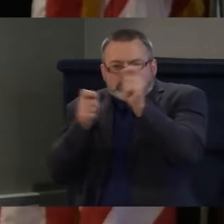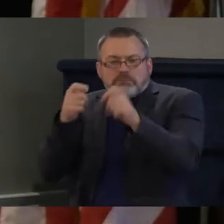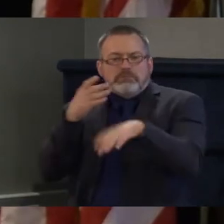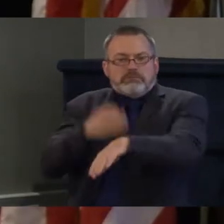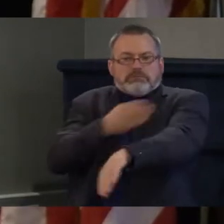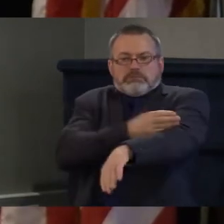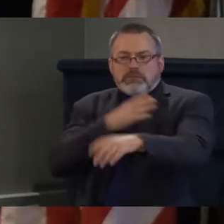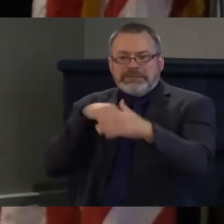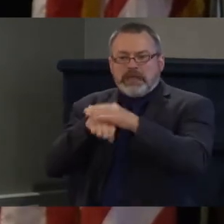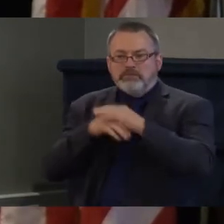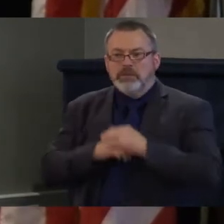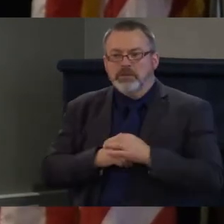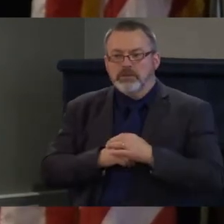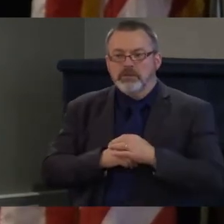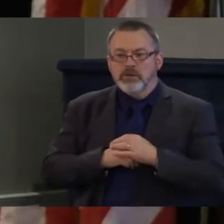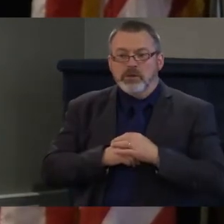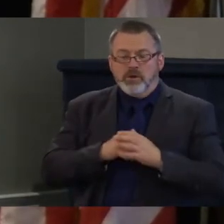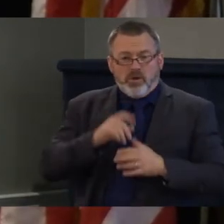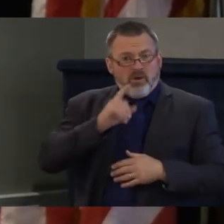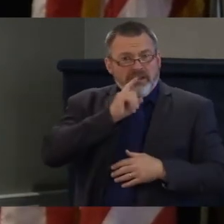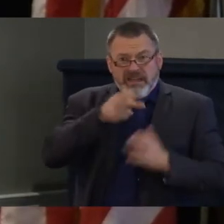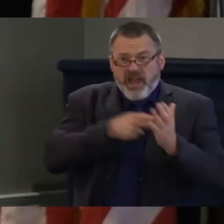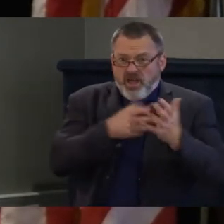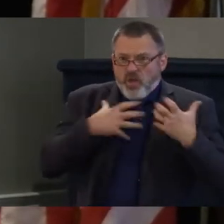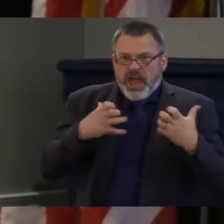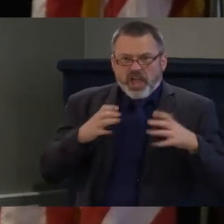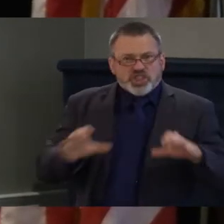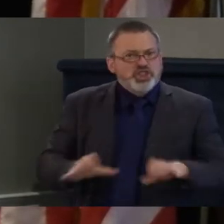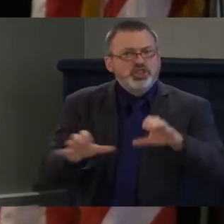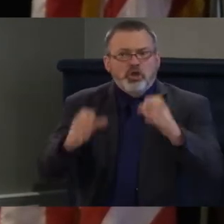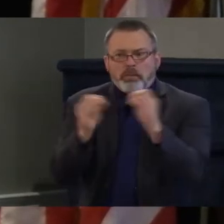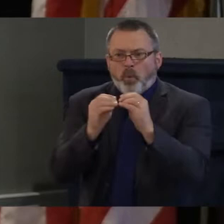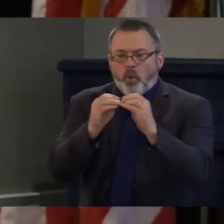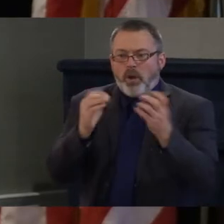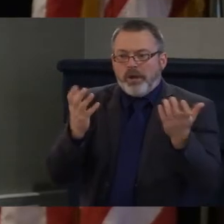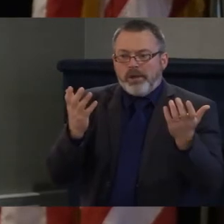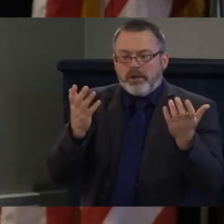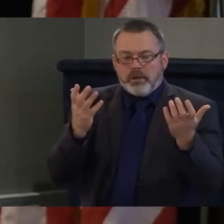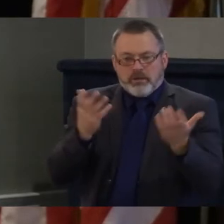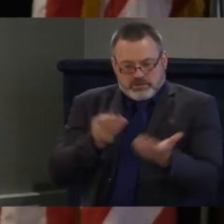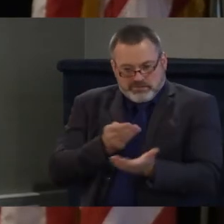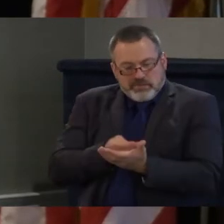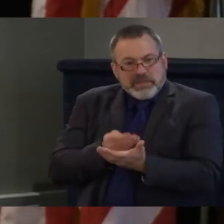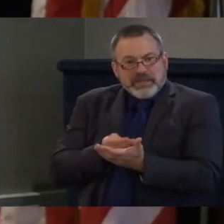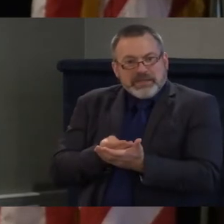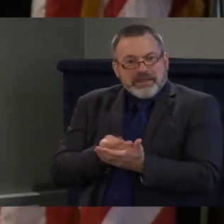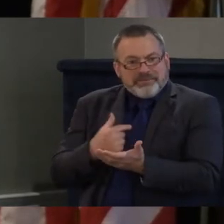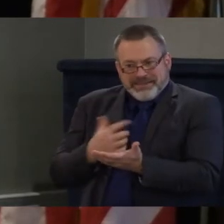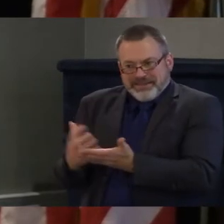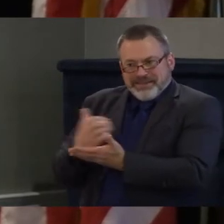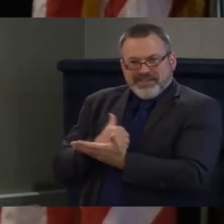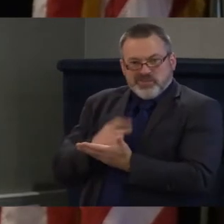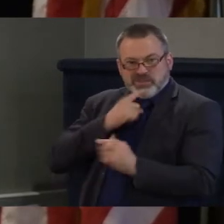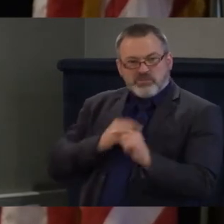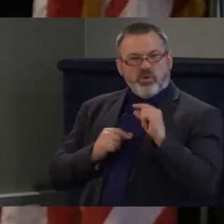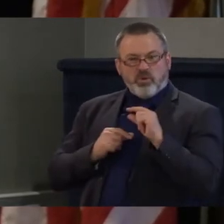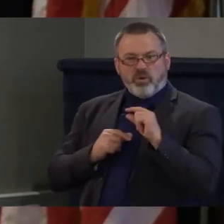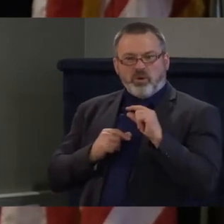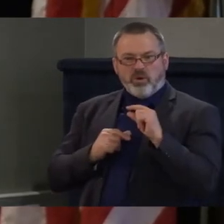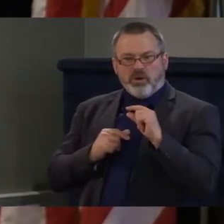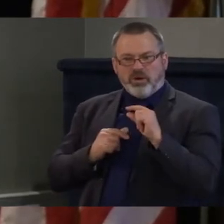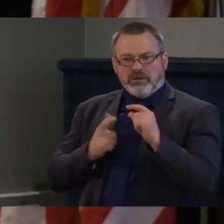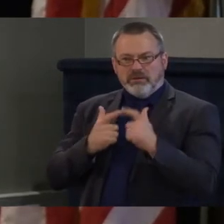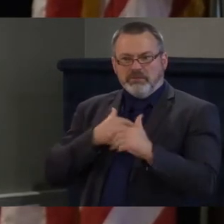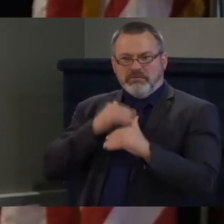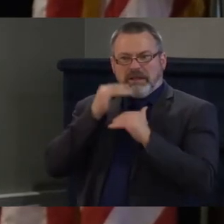be able to do more, but I don't make enough money personally to be able to do that. And most landlords, as an example,